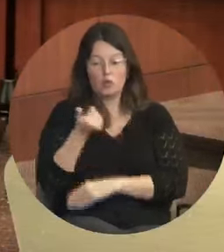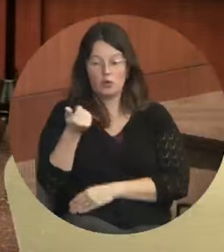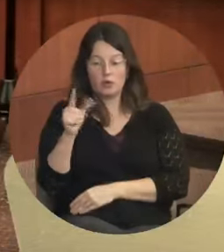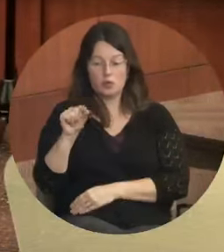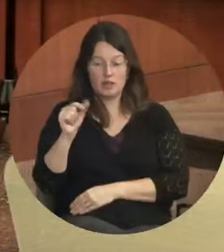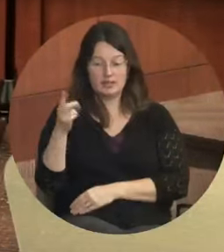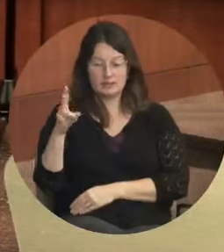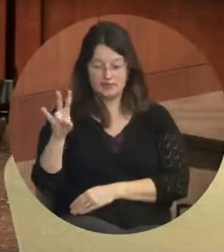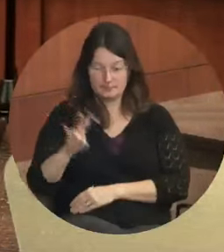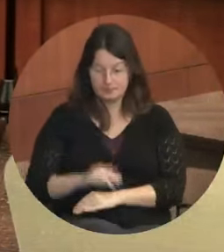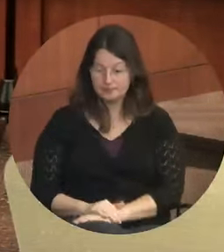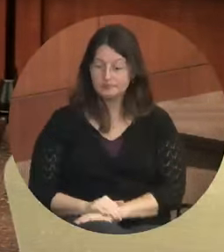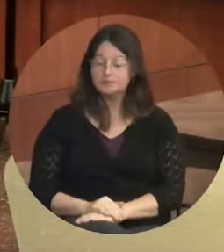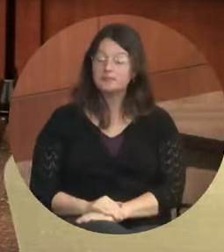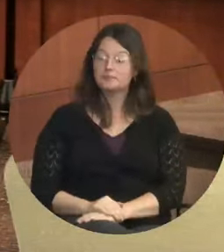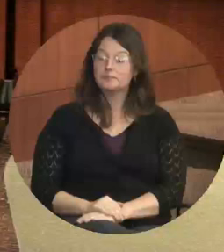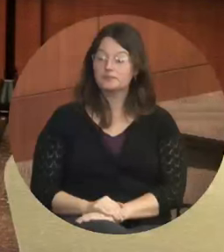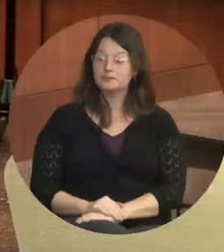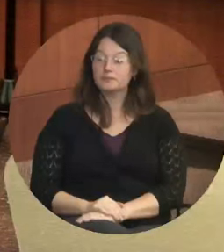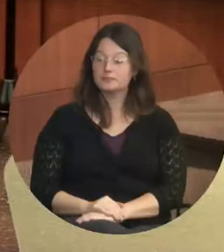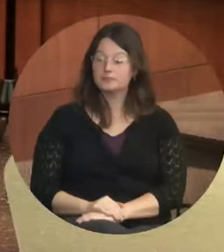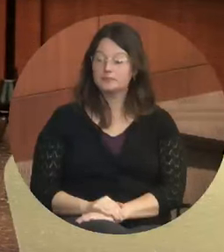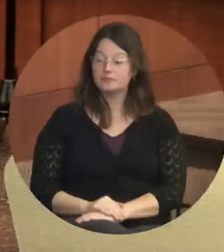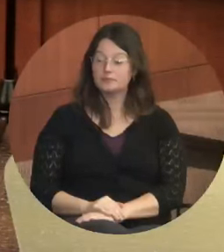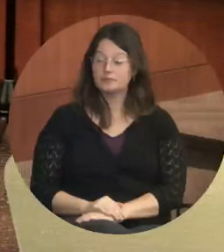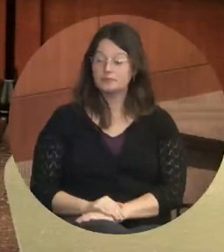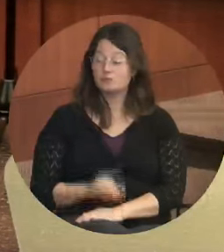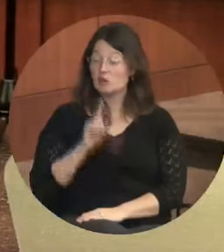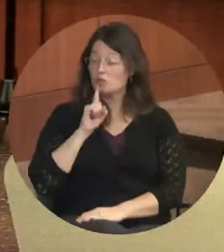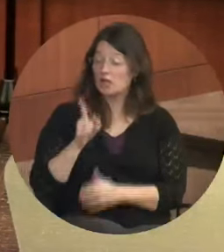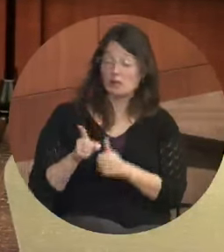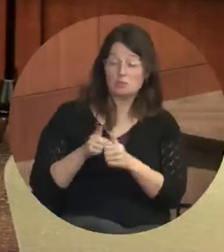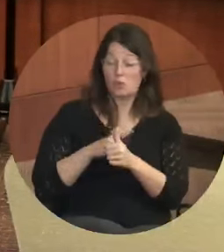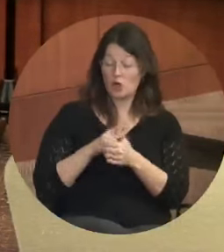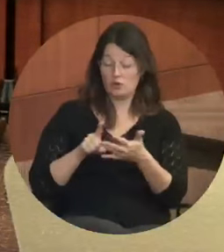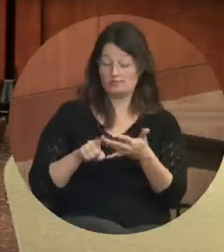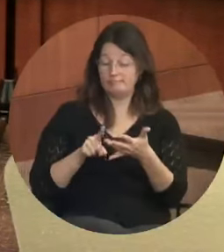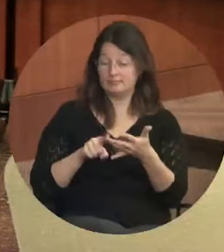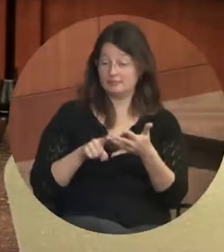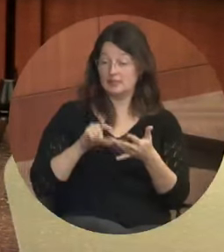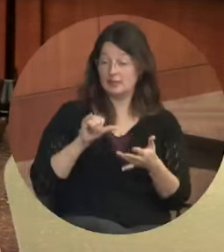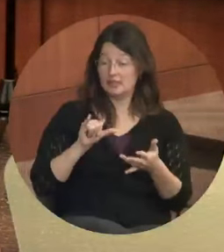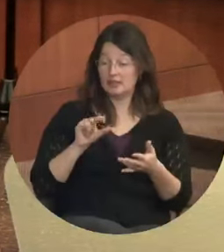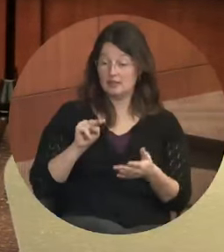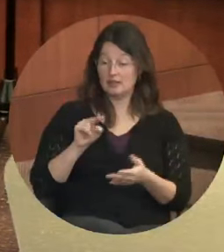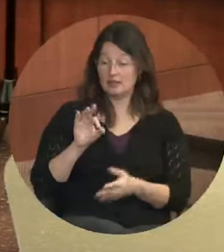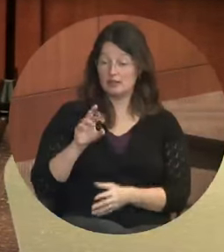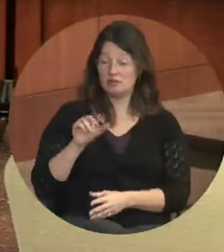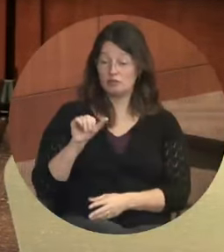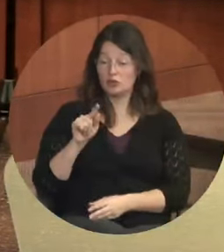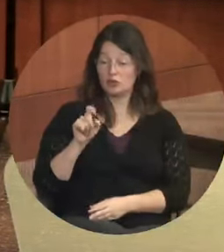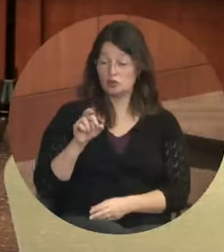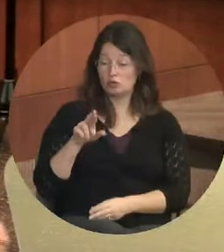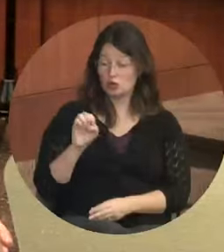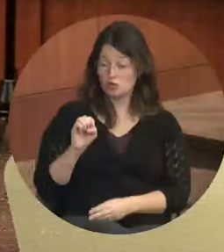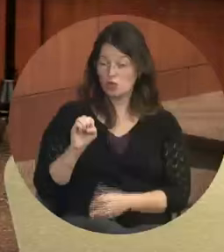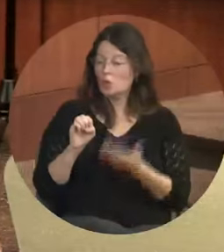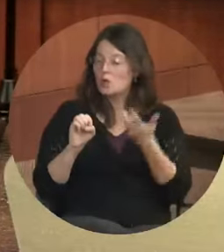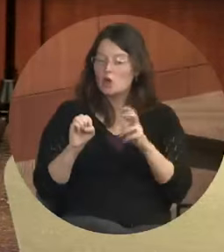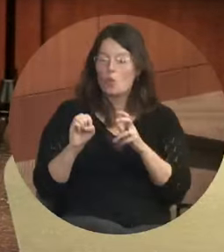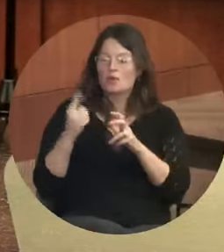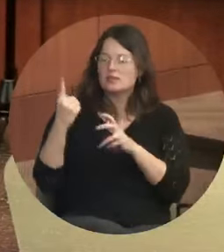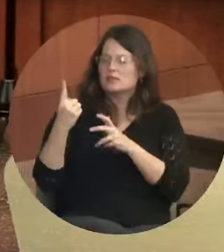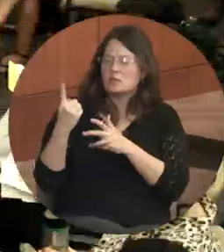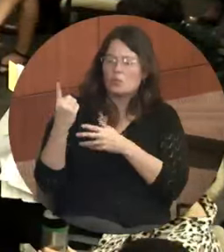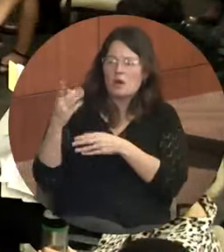So the fourth strategic priority area is infrastructure. We don't want to leave anyone behind, and we want to connect our